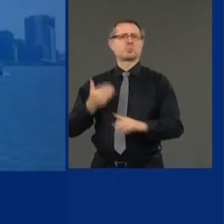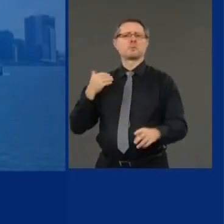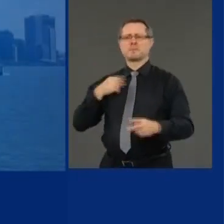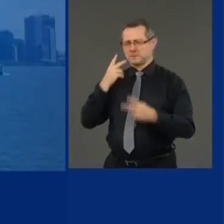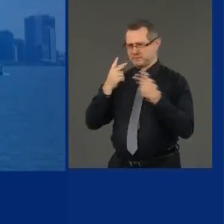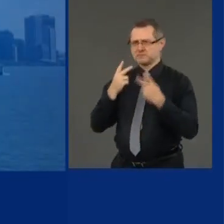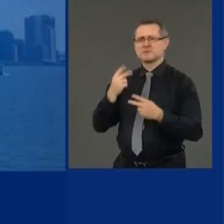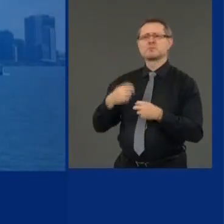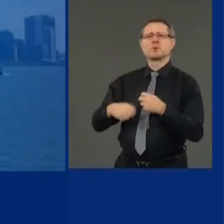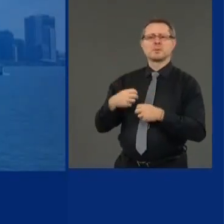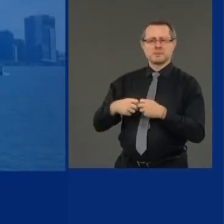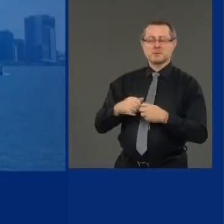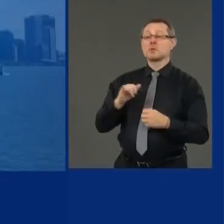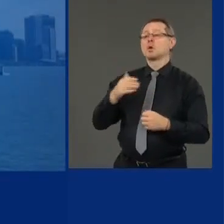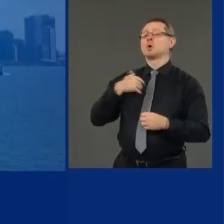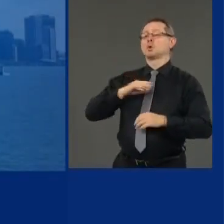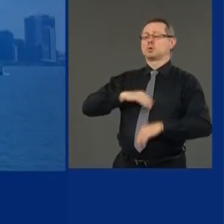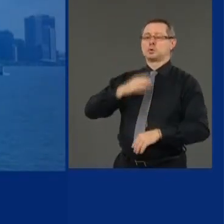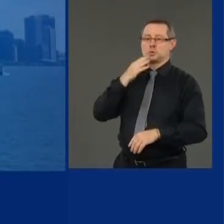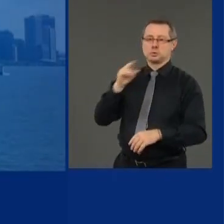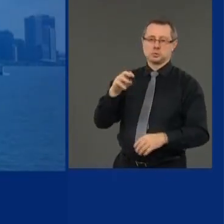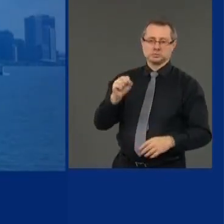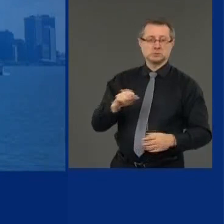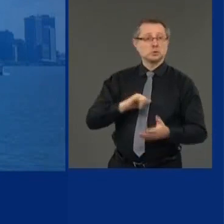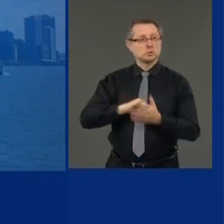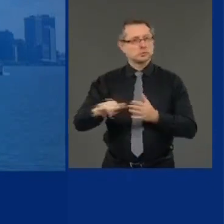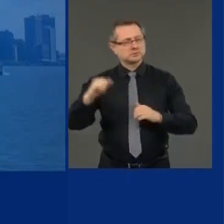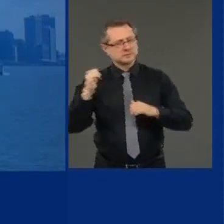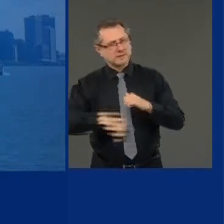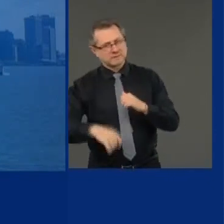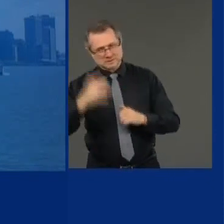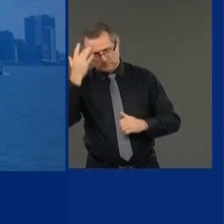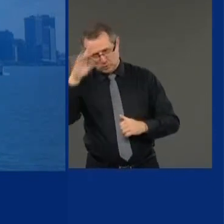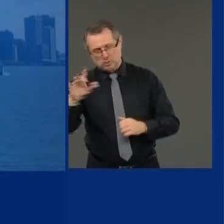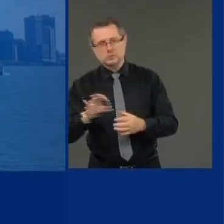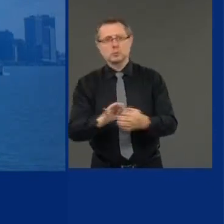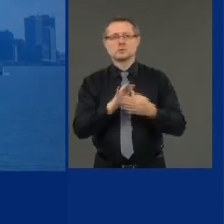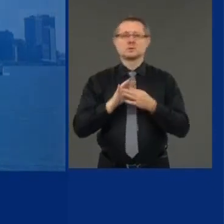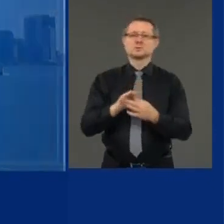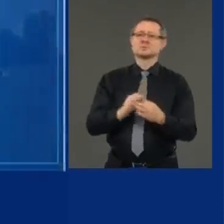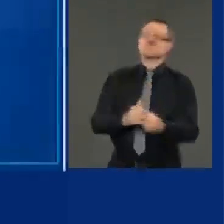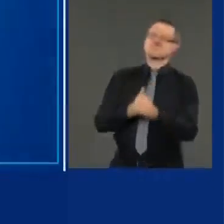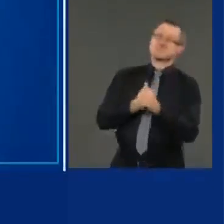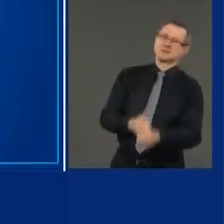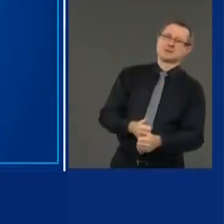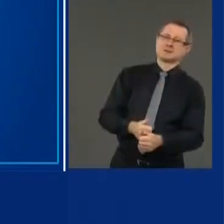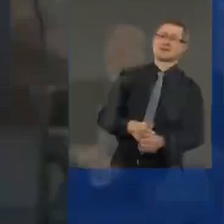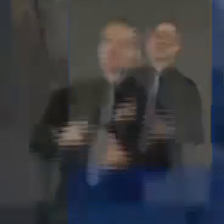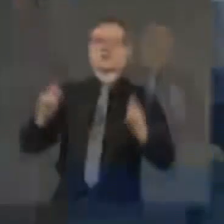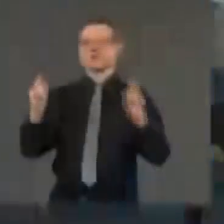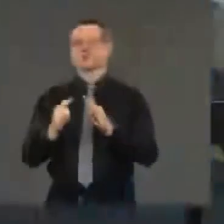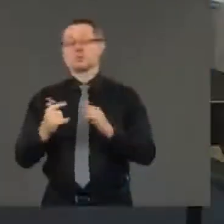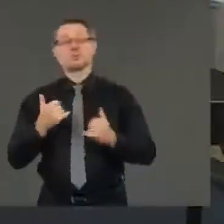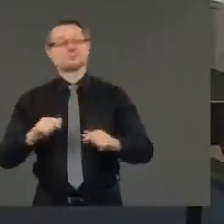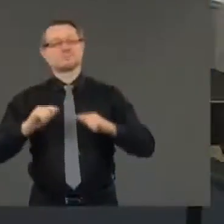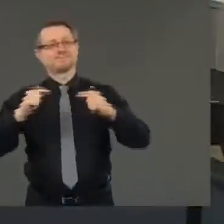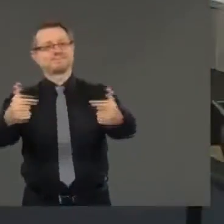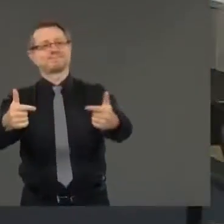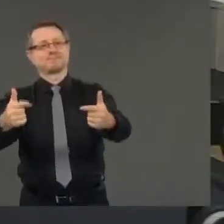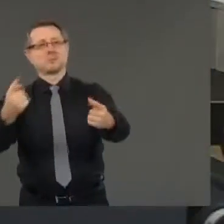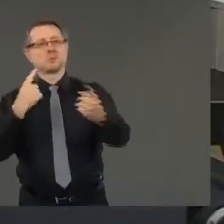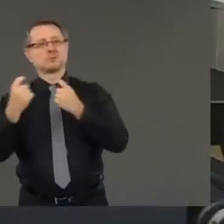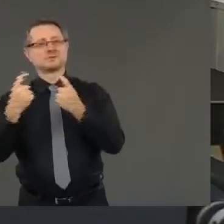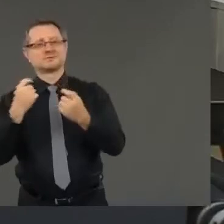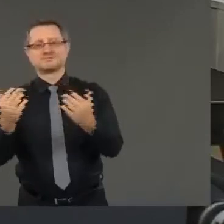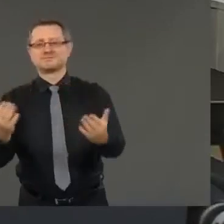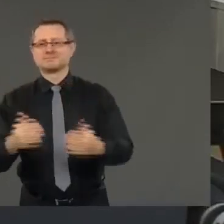very good because we are New York tough, smart, united, disciplined, and loving. Questions? Governor, the